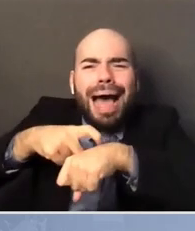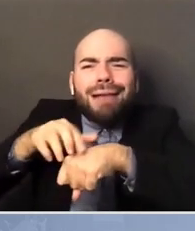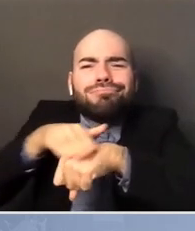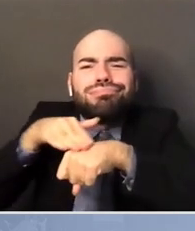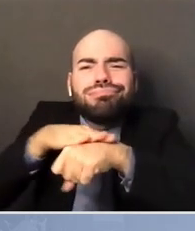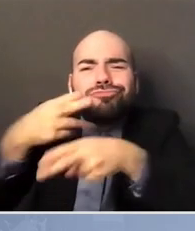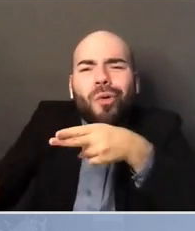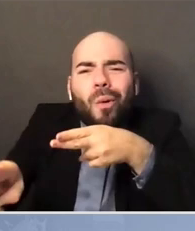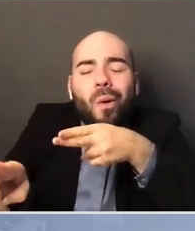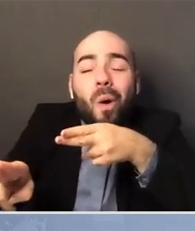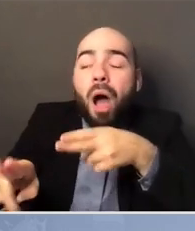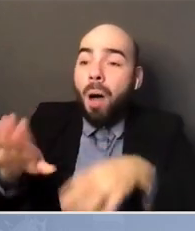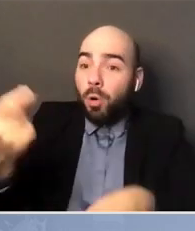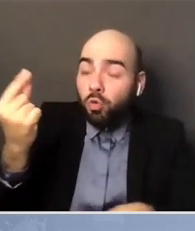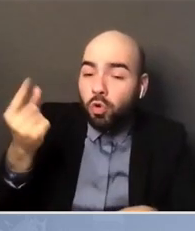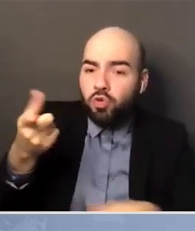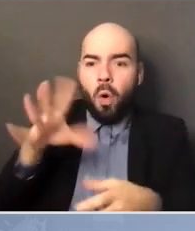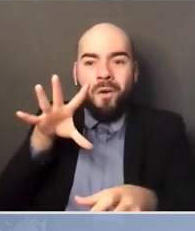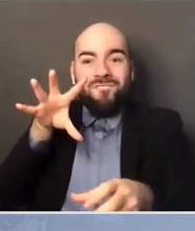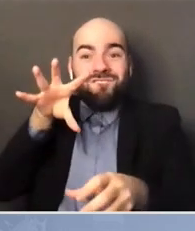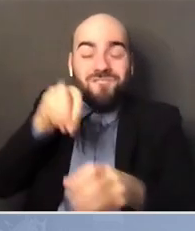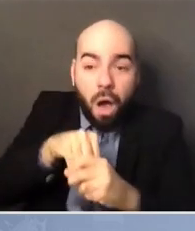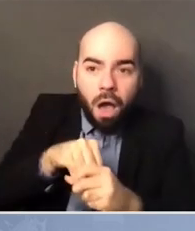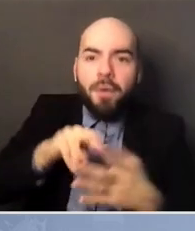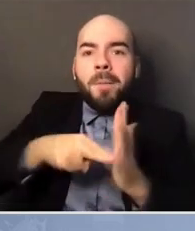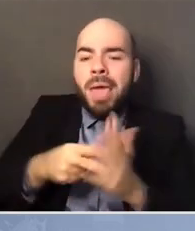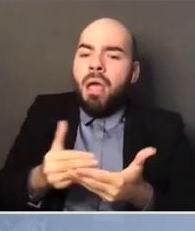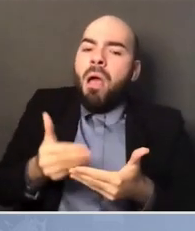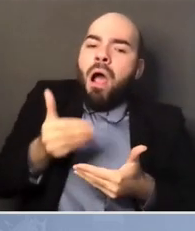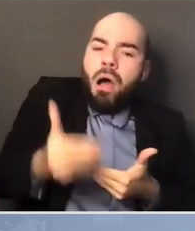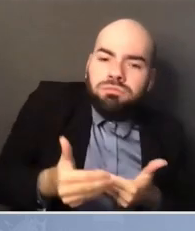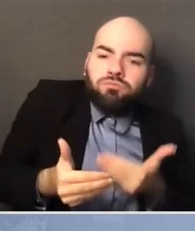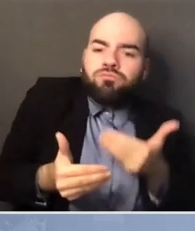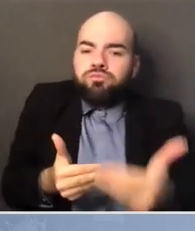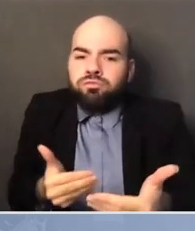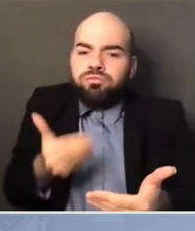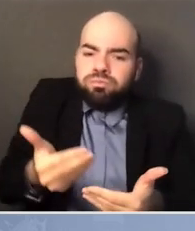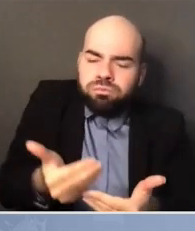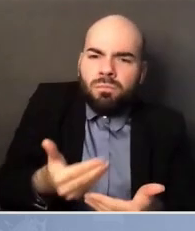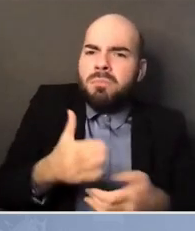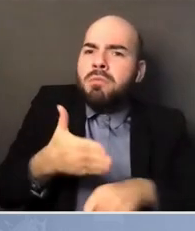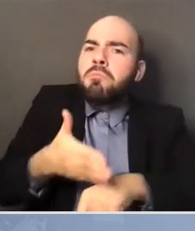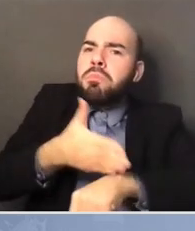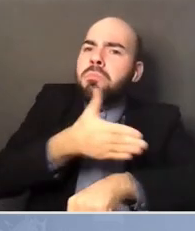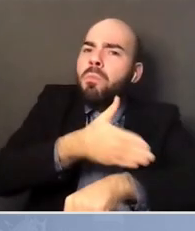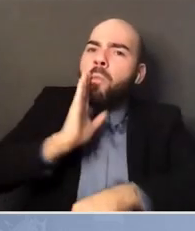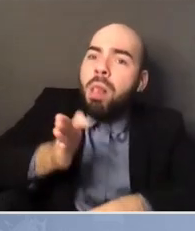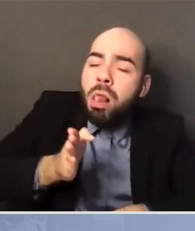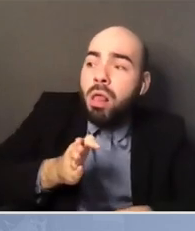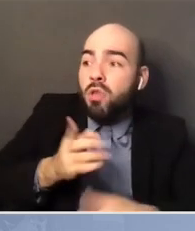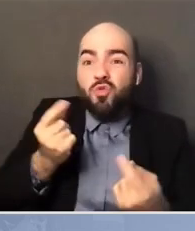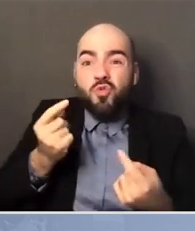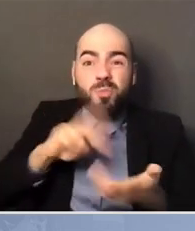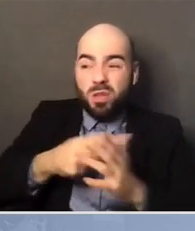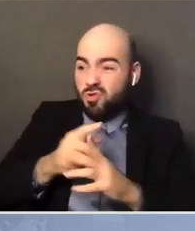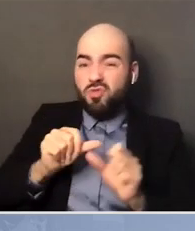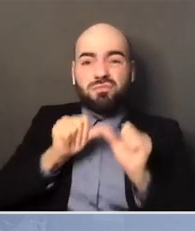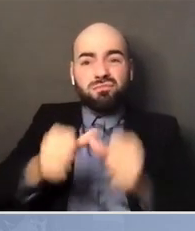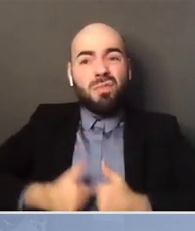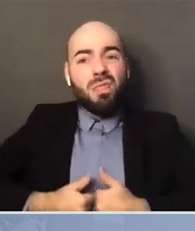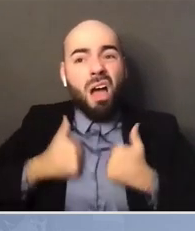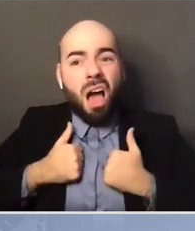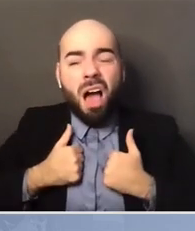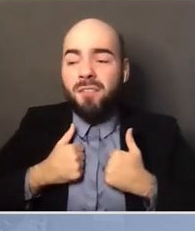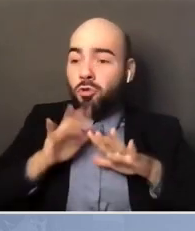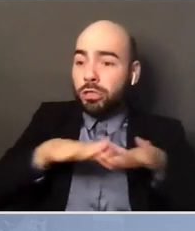better quality of life and set a better example for your kids if you work out and eat better. Right? Well, voting is a little bit